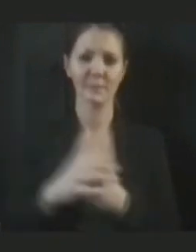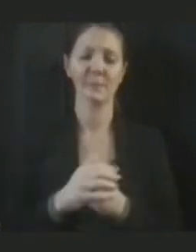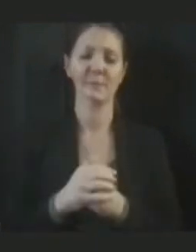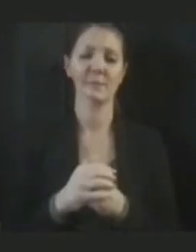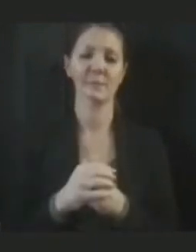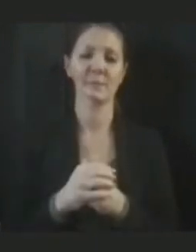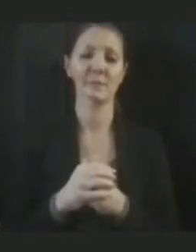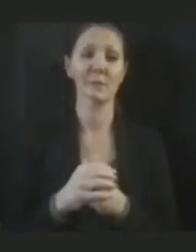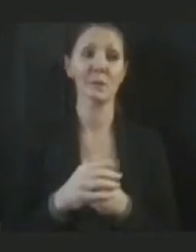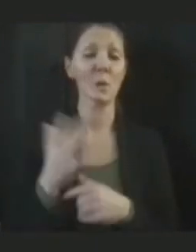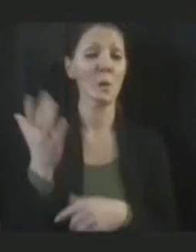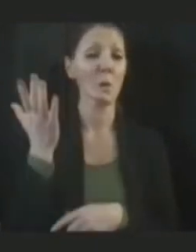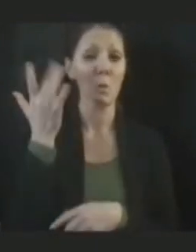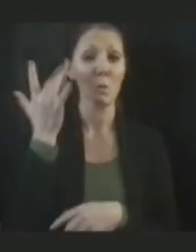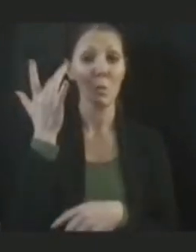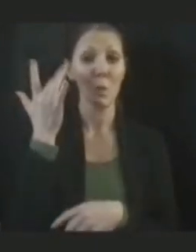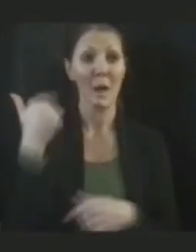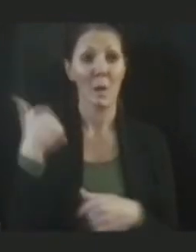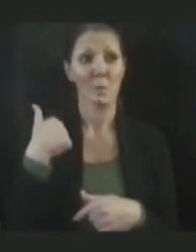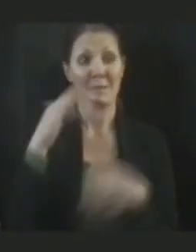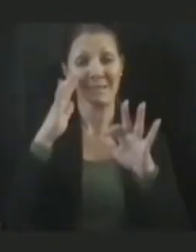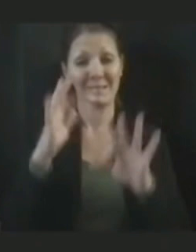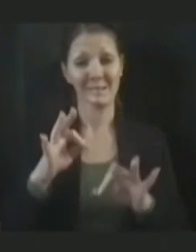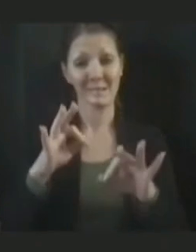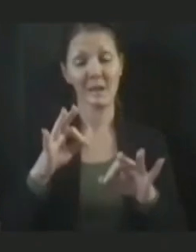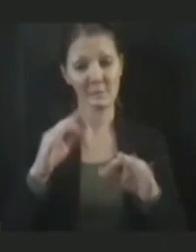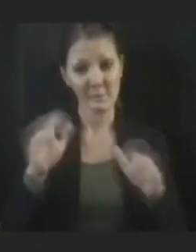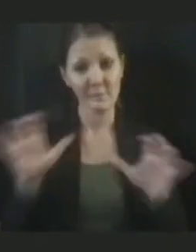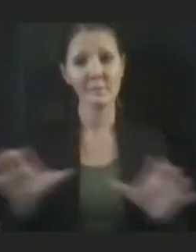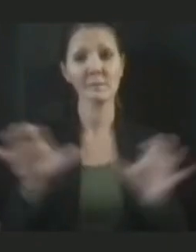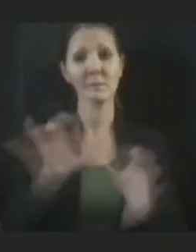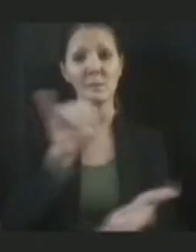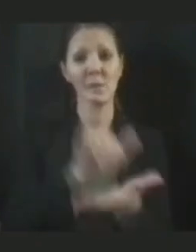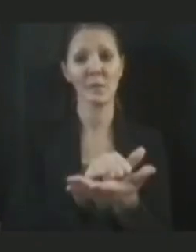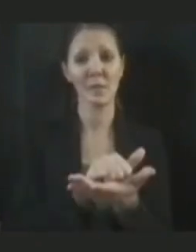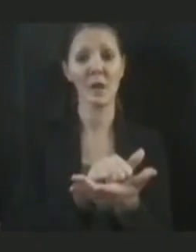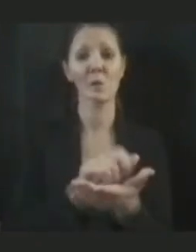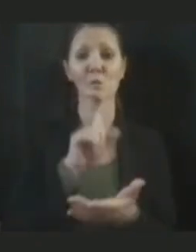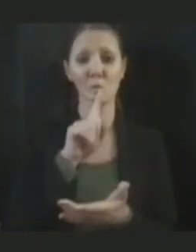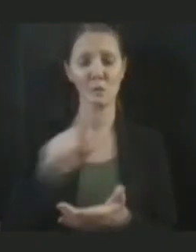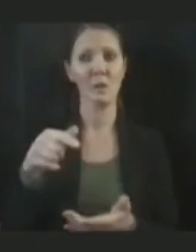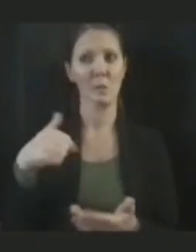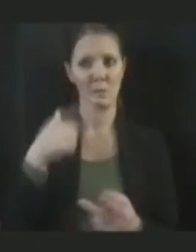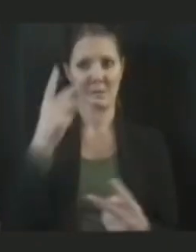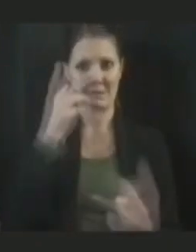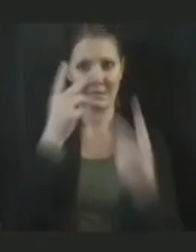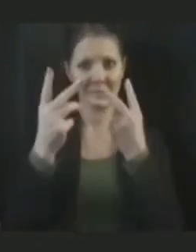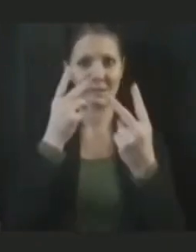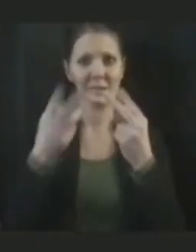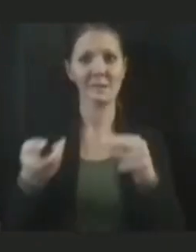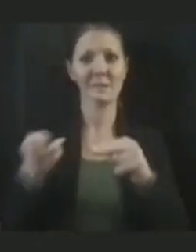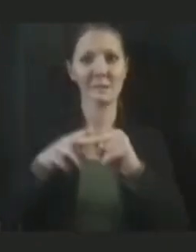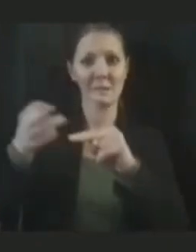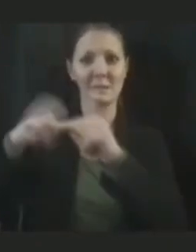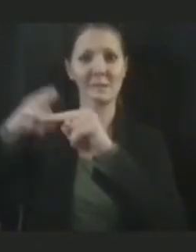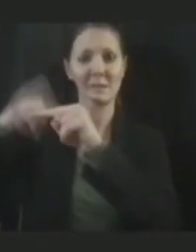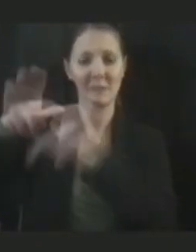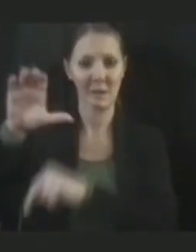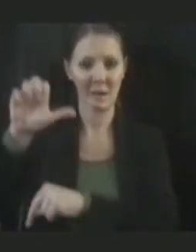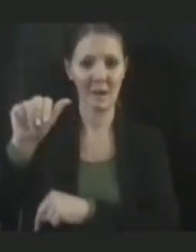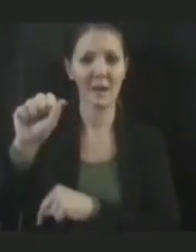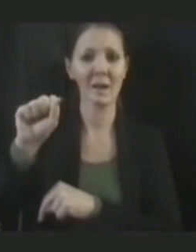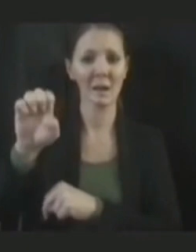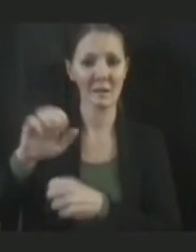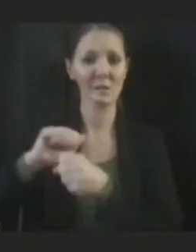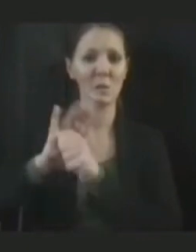The reason why we're taking this step is, as you've heard, is we really have started to see an uptick in our cases in